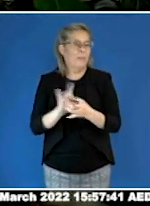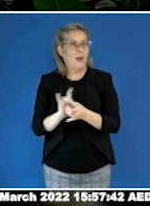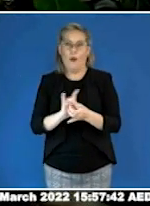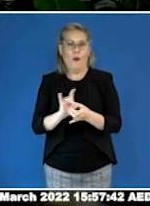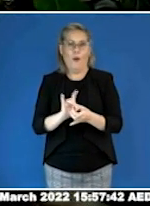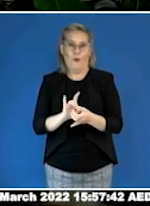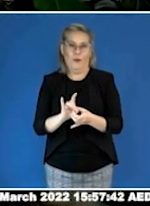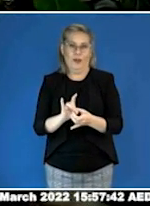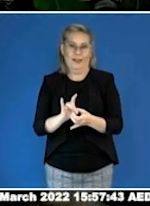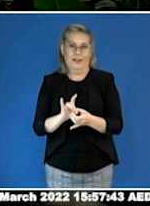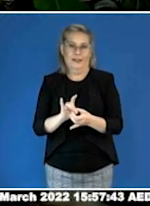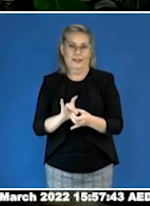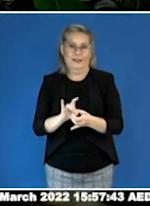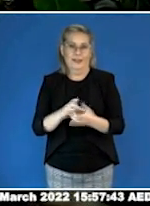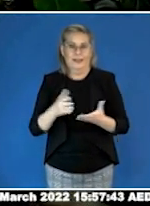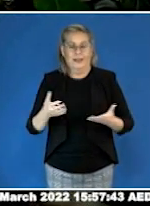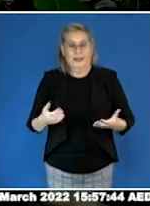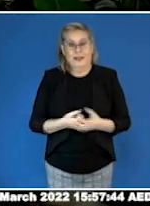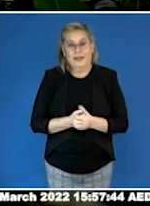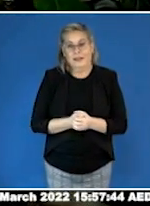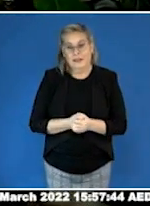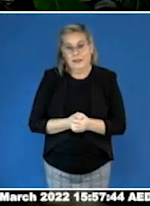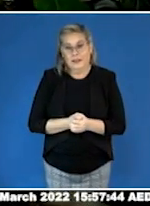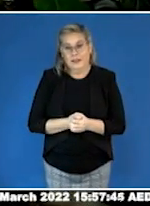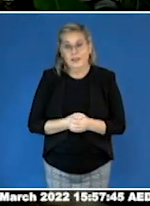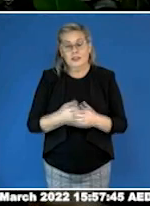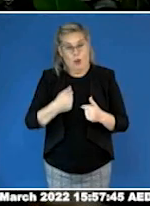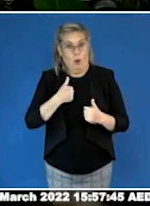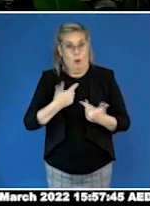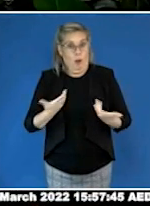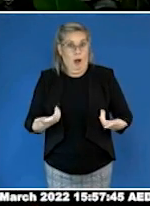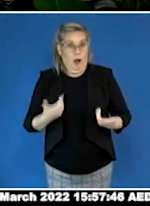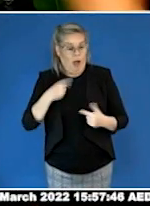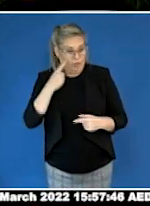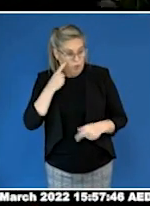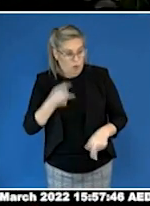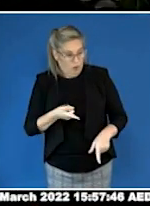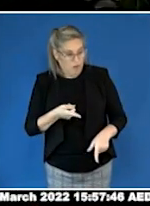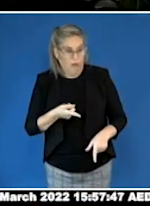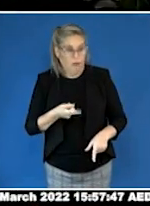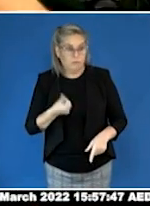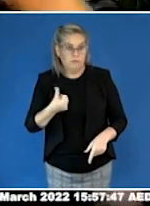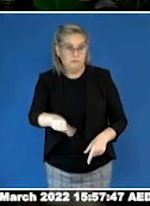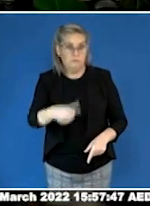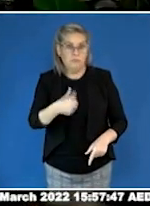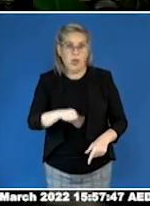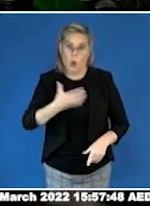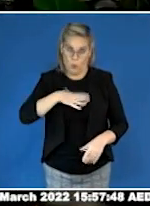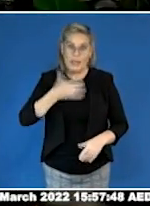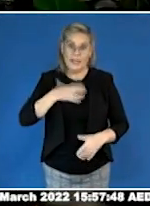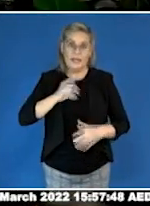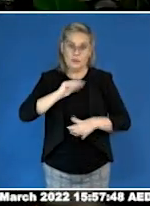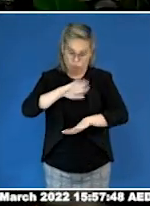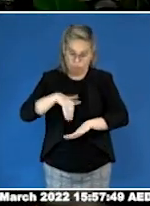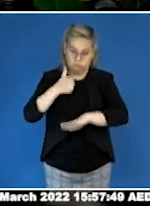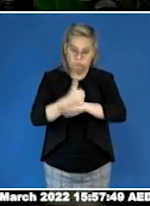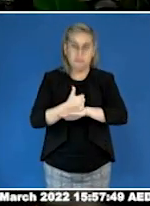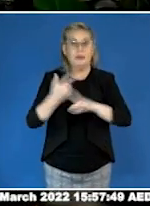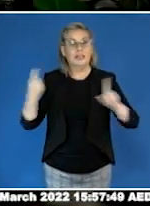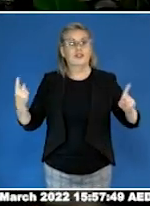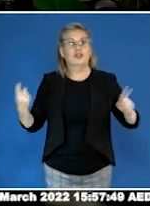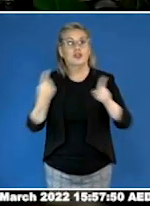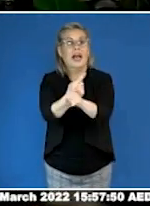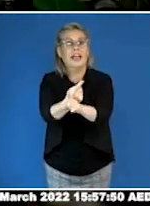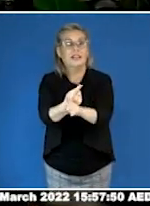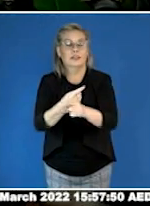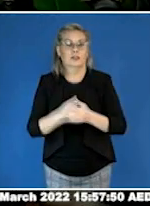most likely would face. And therefore, I began to see the beginning of change. Since then, we have